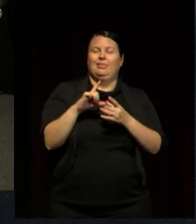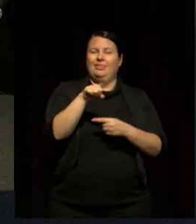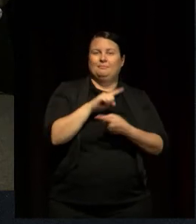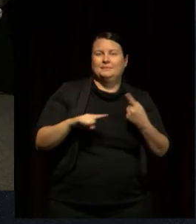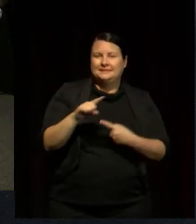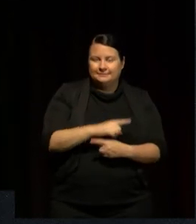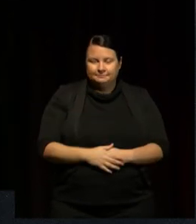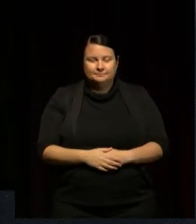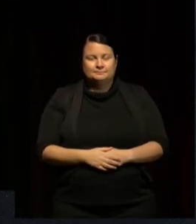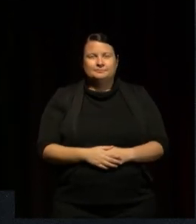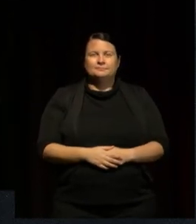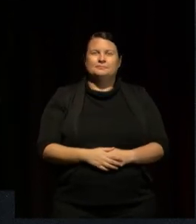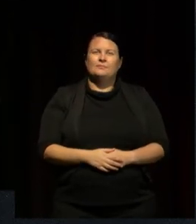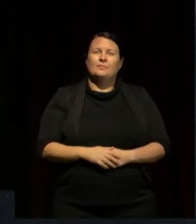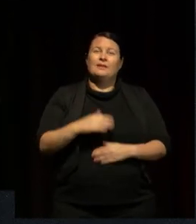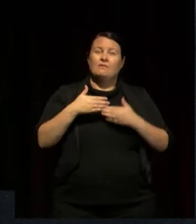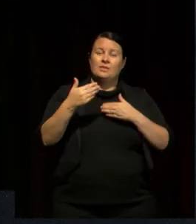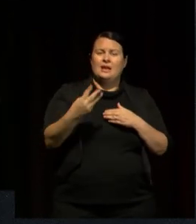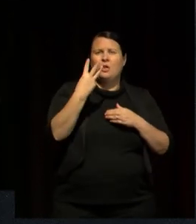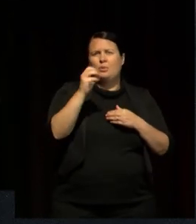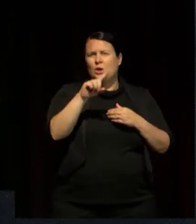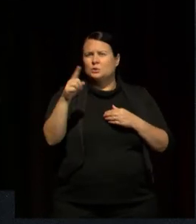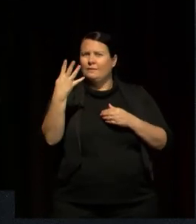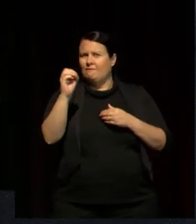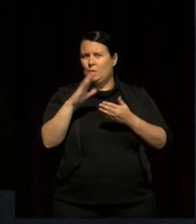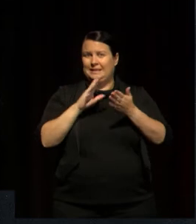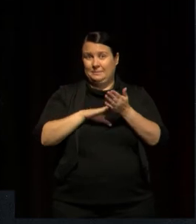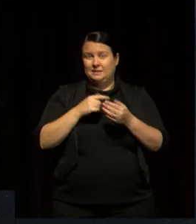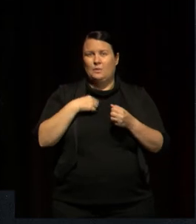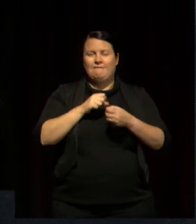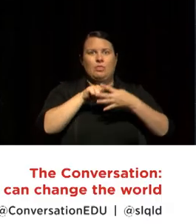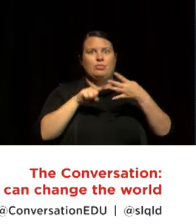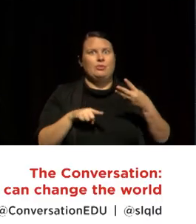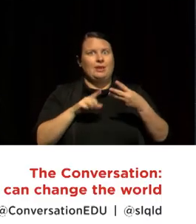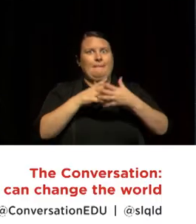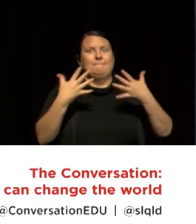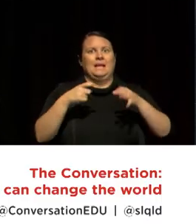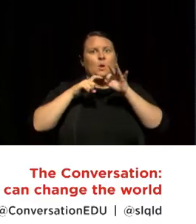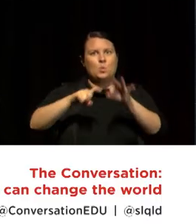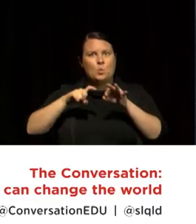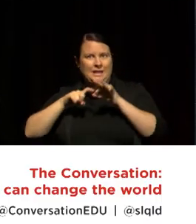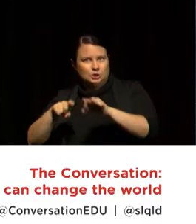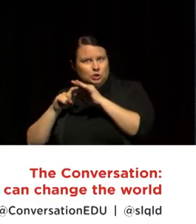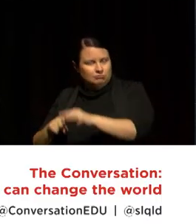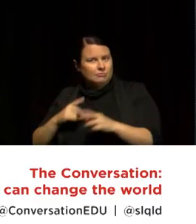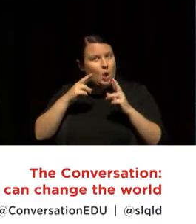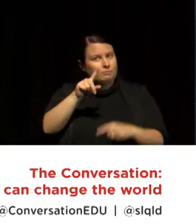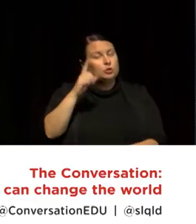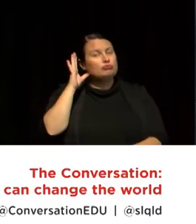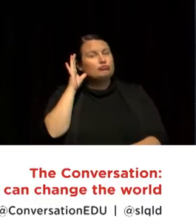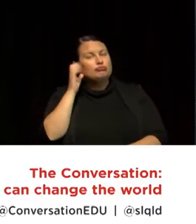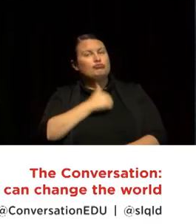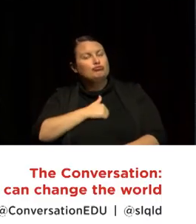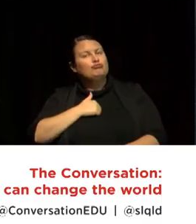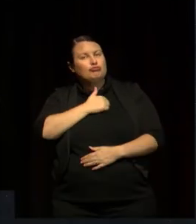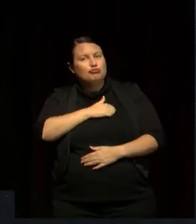to 40 minutes, we're going to talk about three big questions. We hope you enjoy the conversation, and we